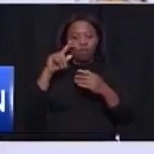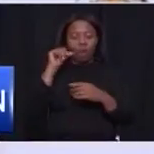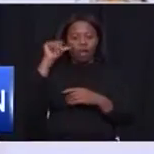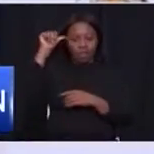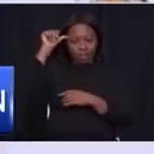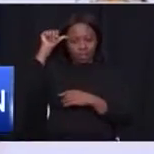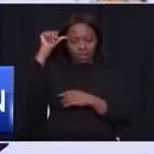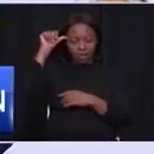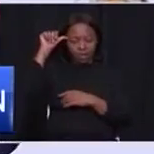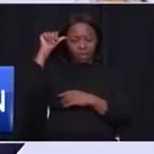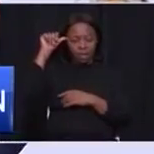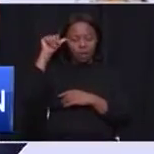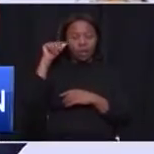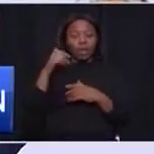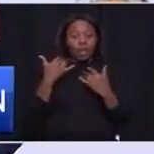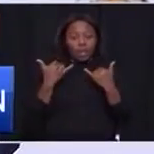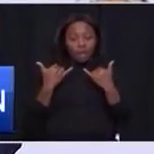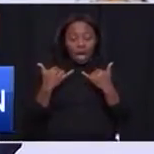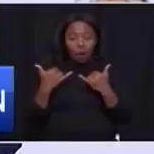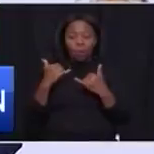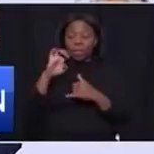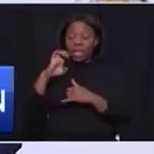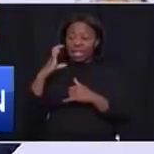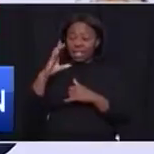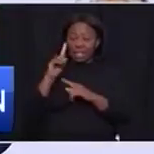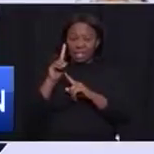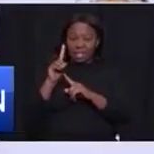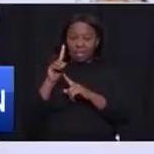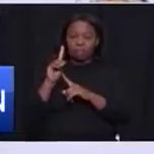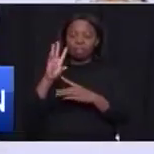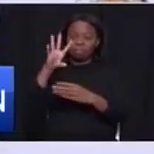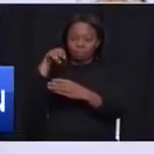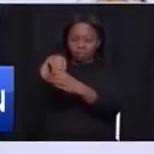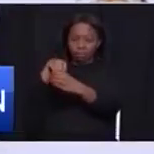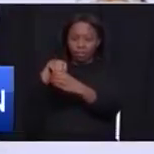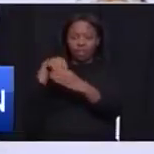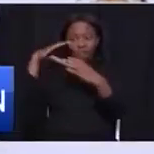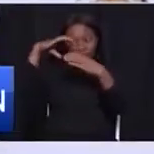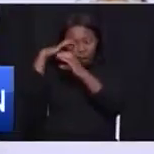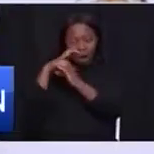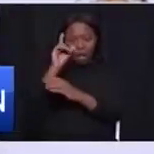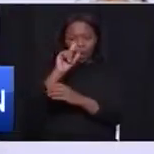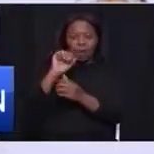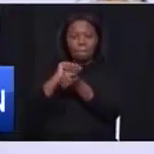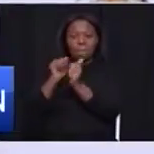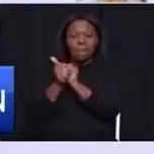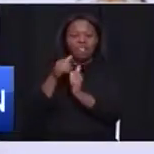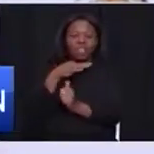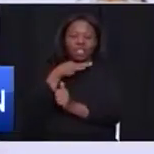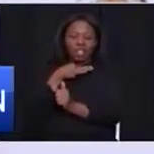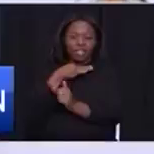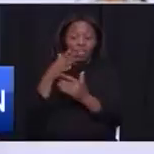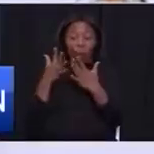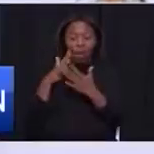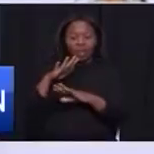We will invest in early childhood development, focusing on literacy and numeracy in the